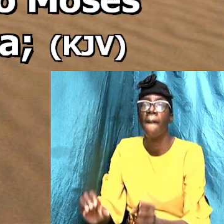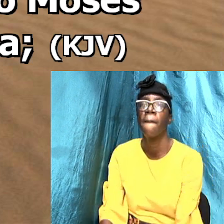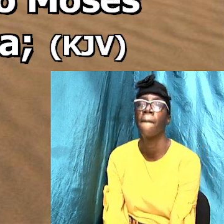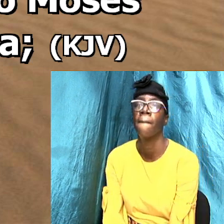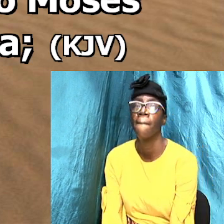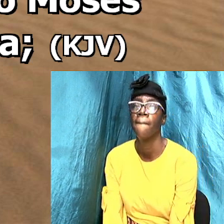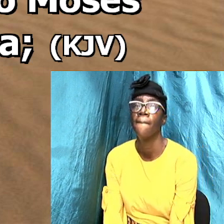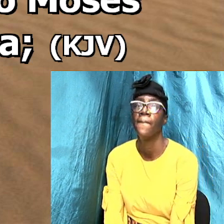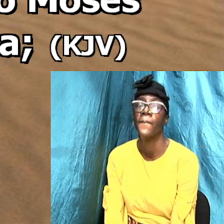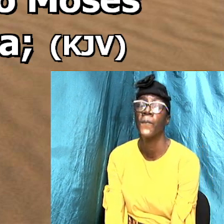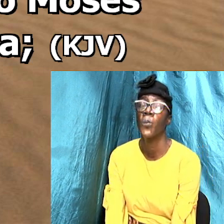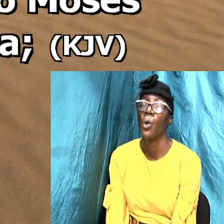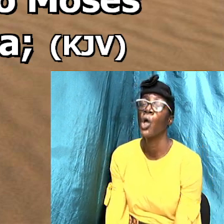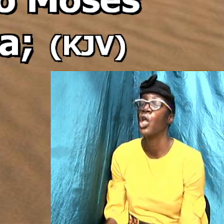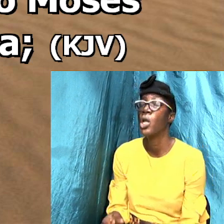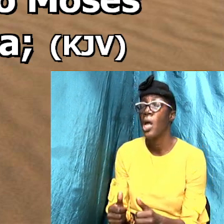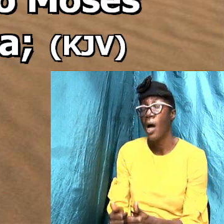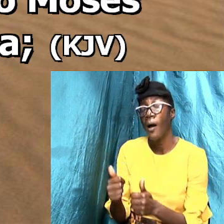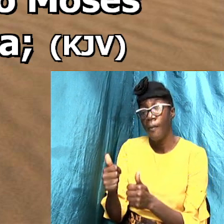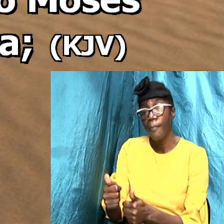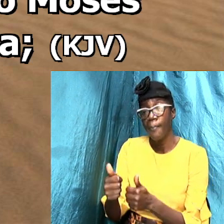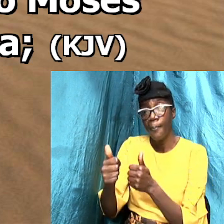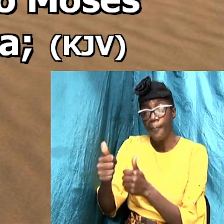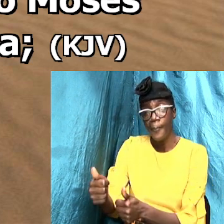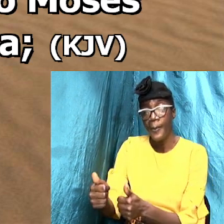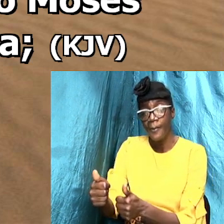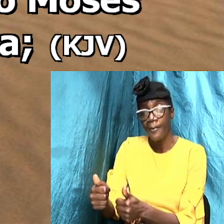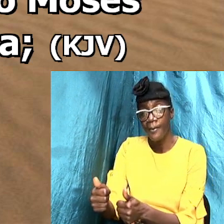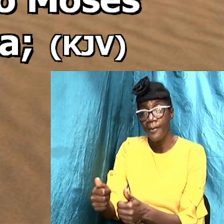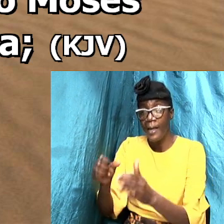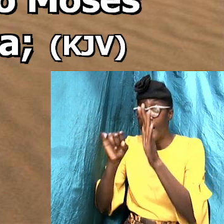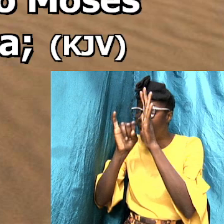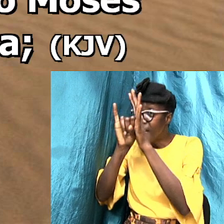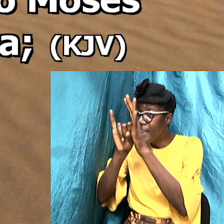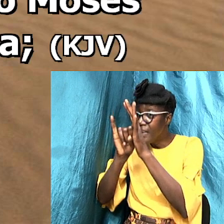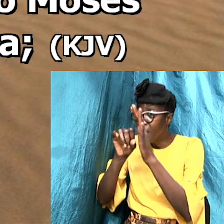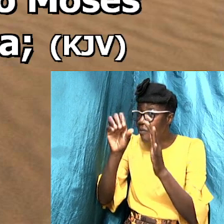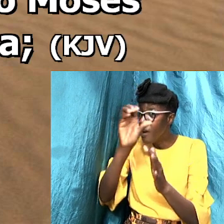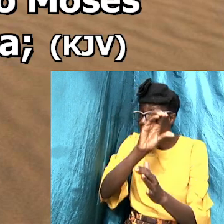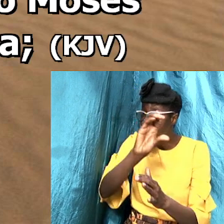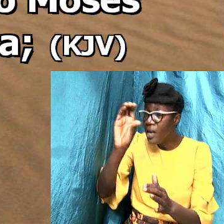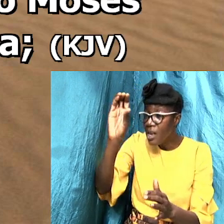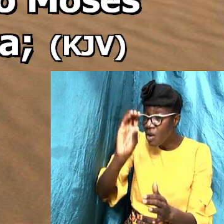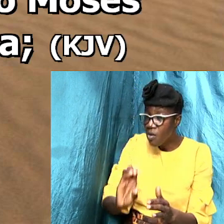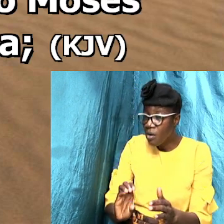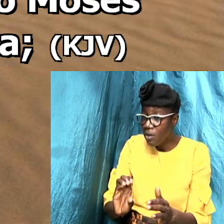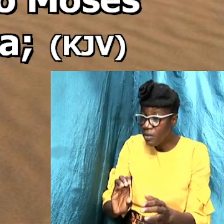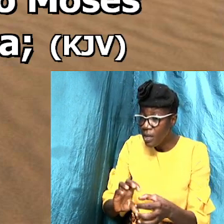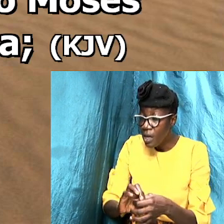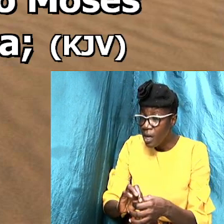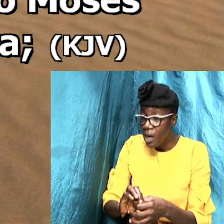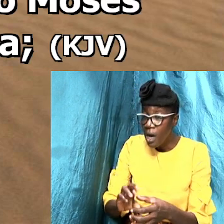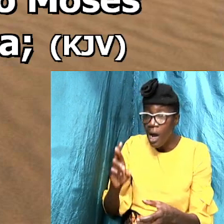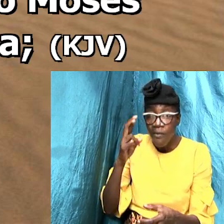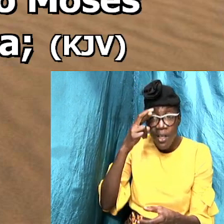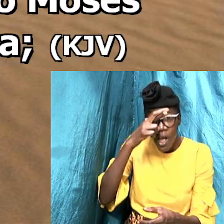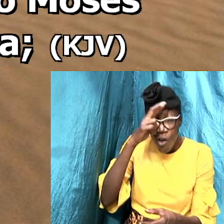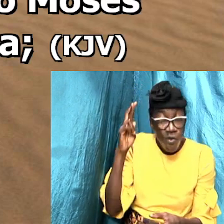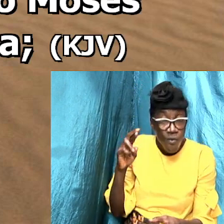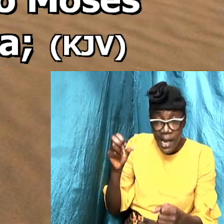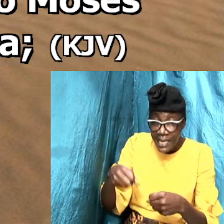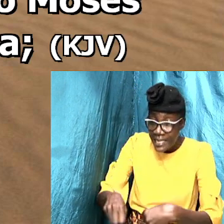So, the apostles identified the crossing of the Red Sea as a type